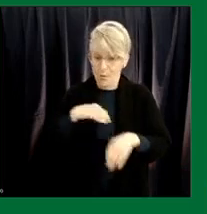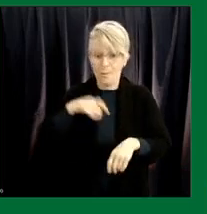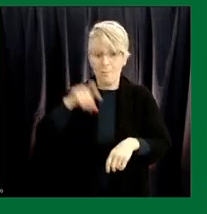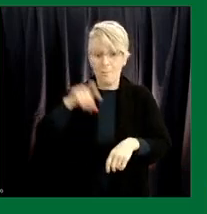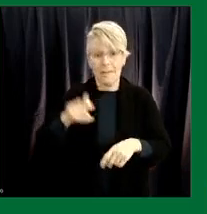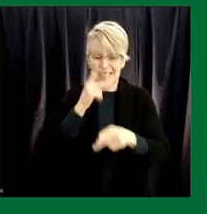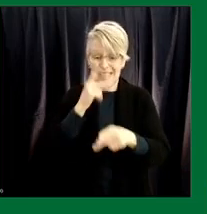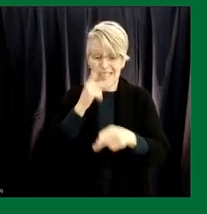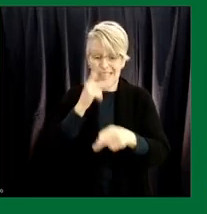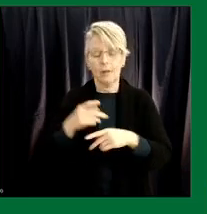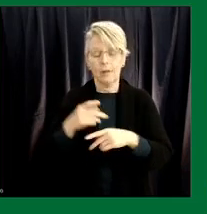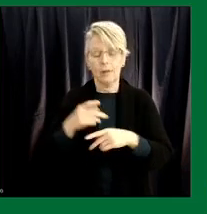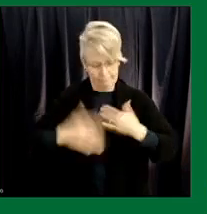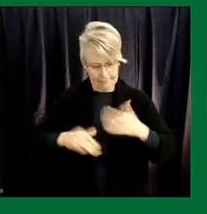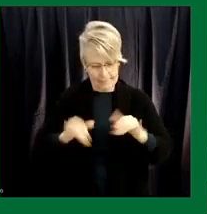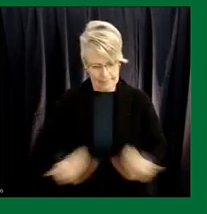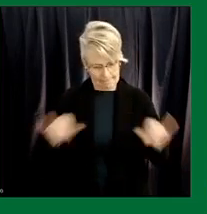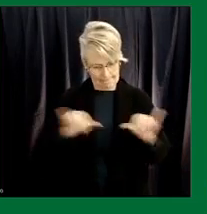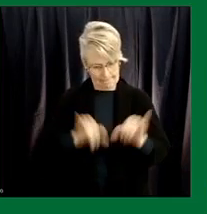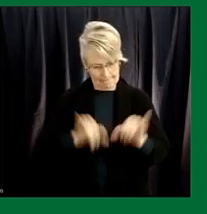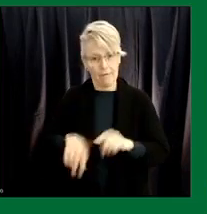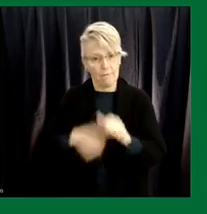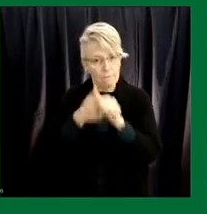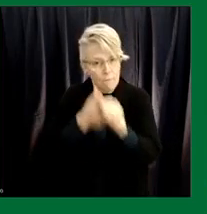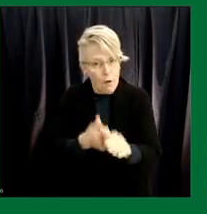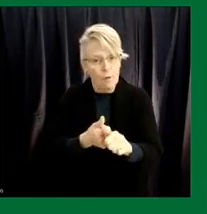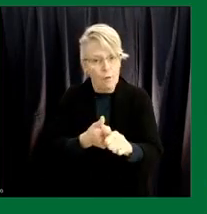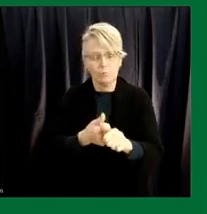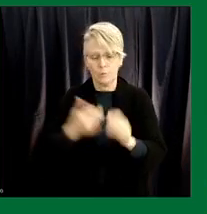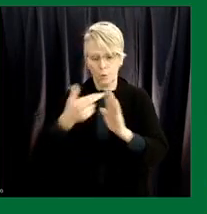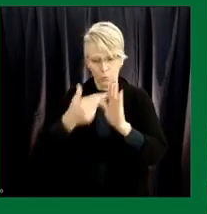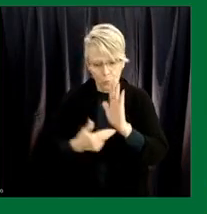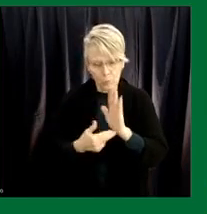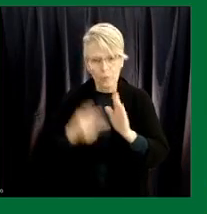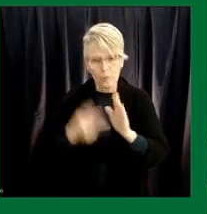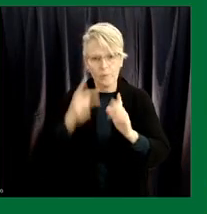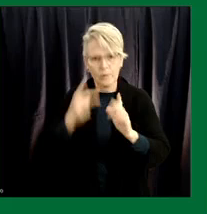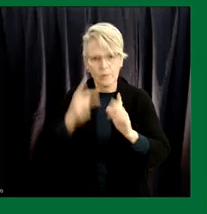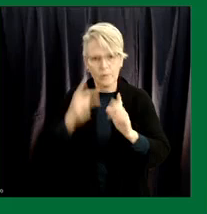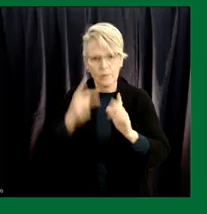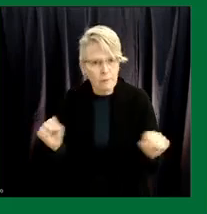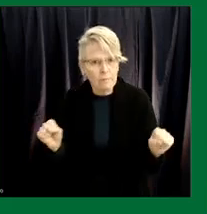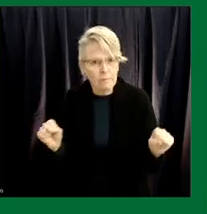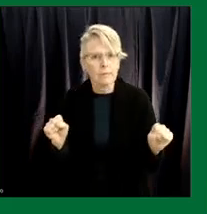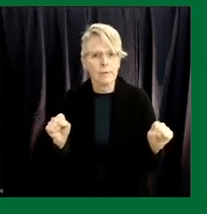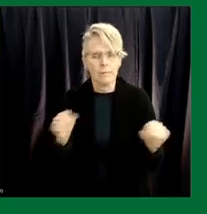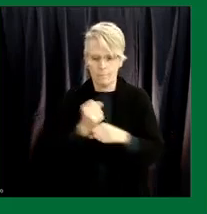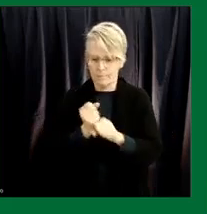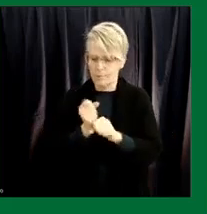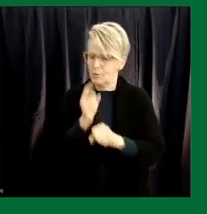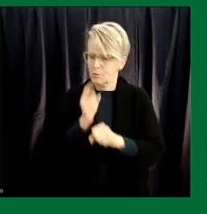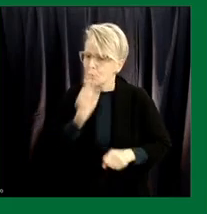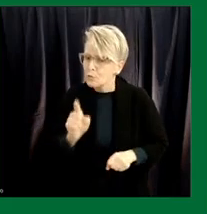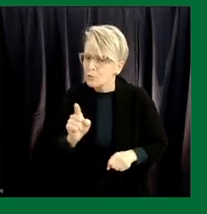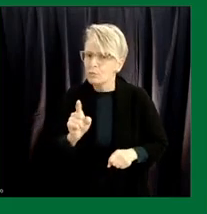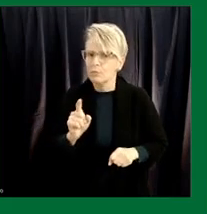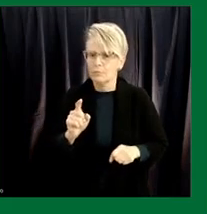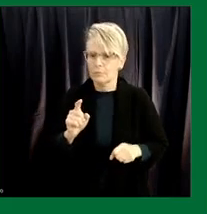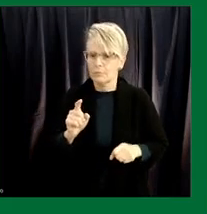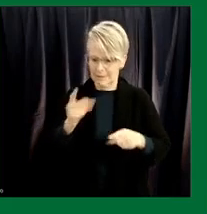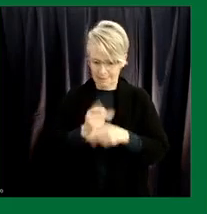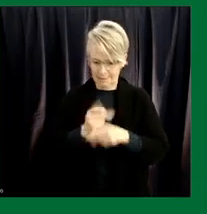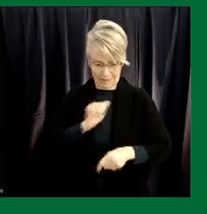doing following all of the public health orders and the guidelines and to ensure that we are keeping ourselves and keeping others safe